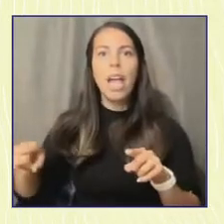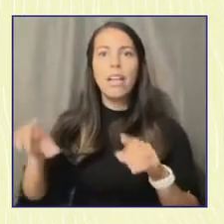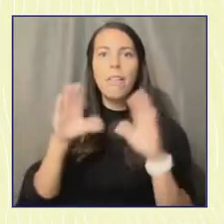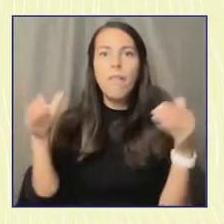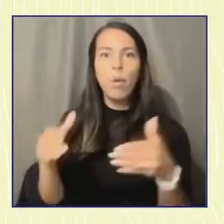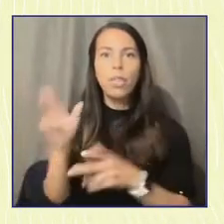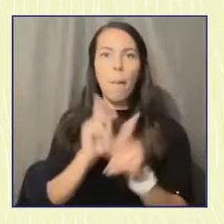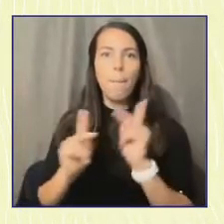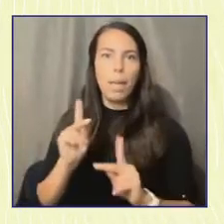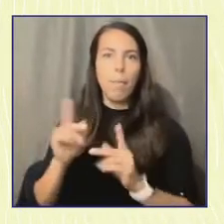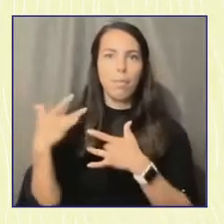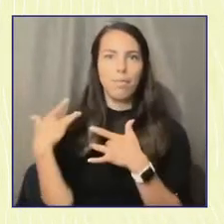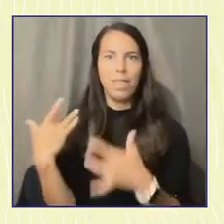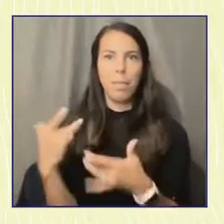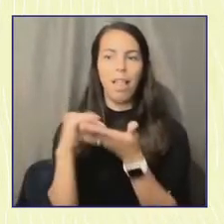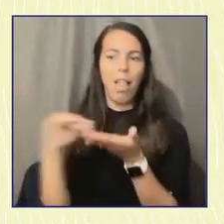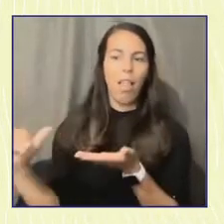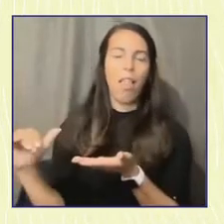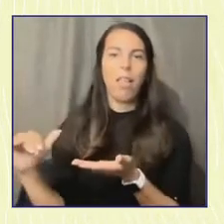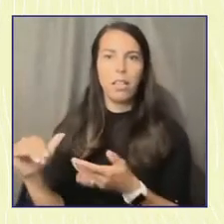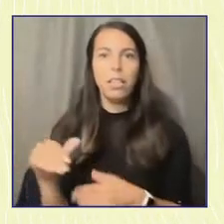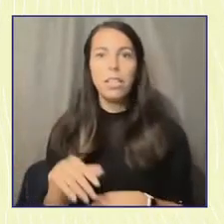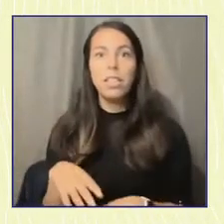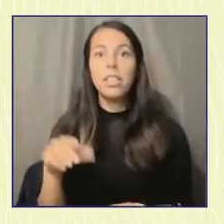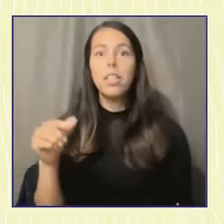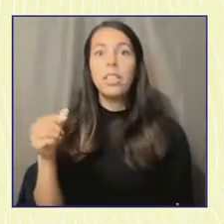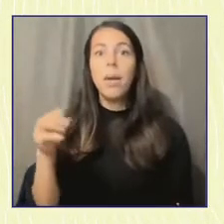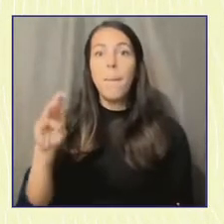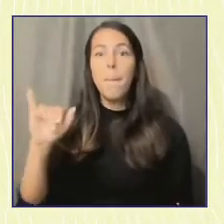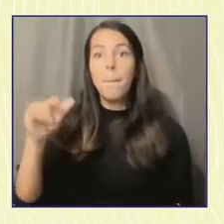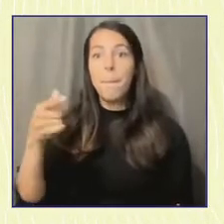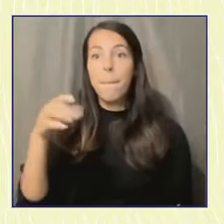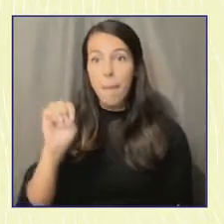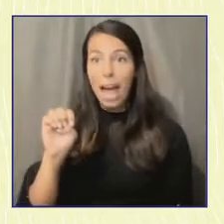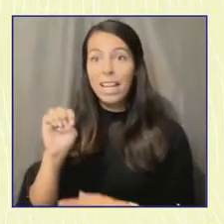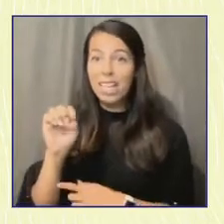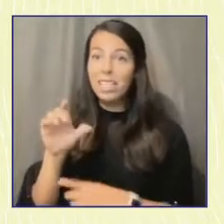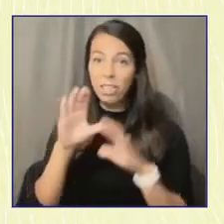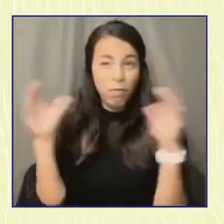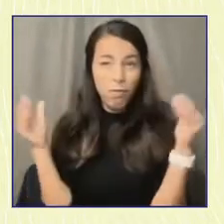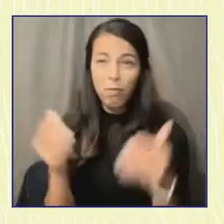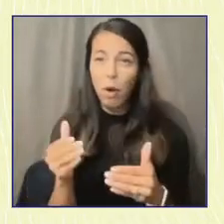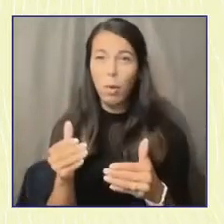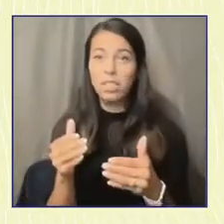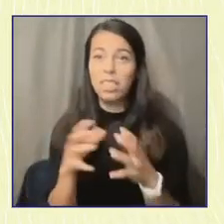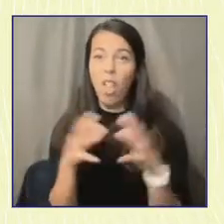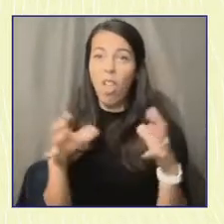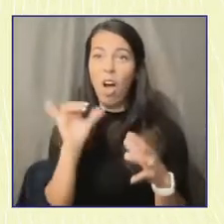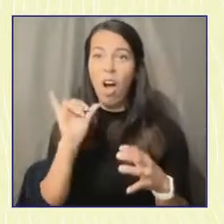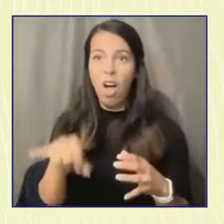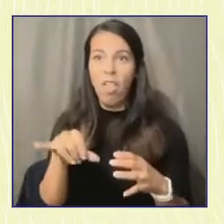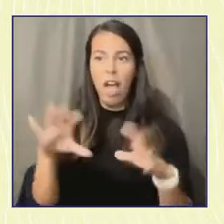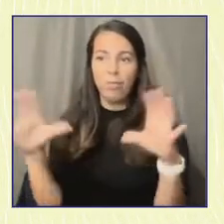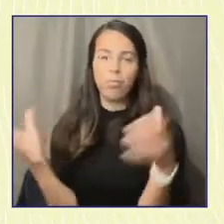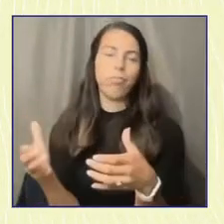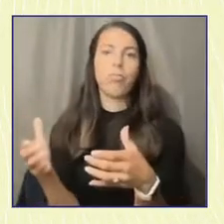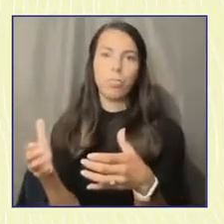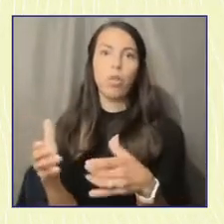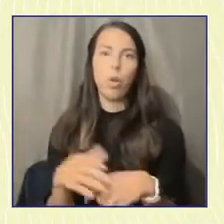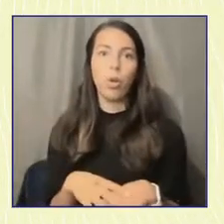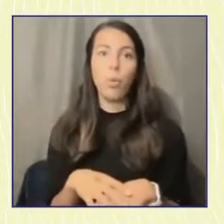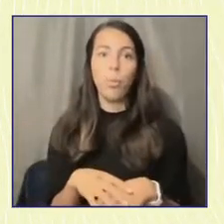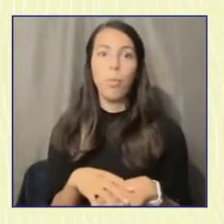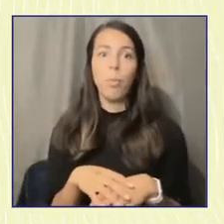Georgia Project lives and breathes the circle growing voters mindset. are working with teams as young as 13